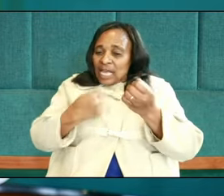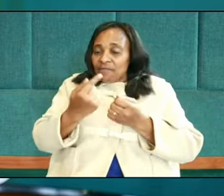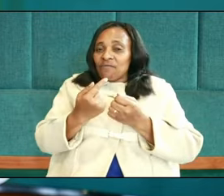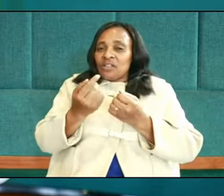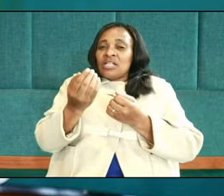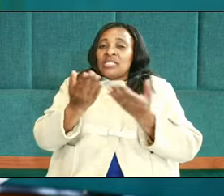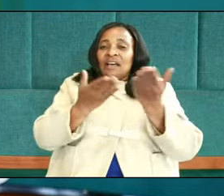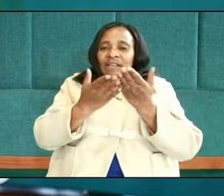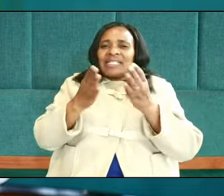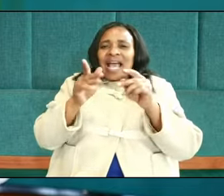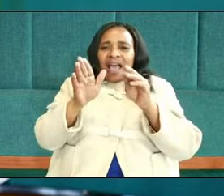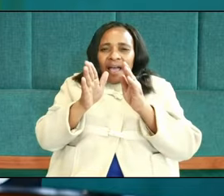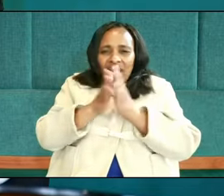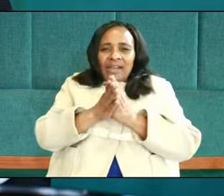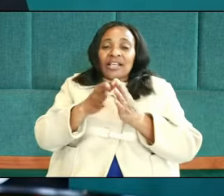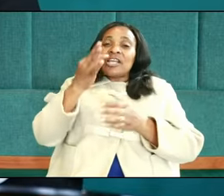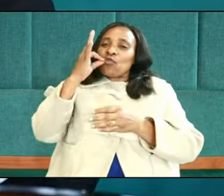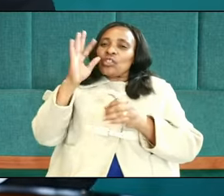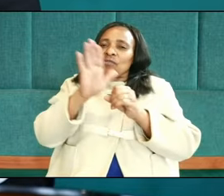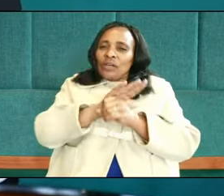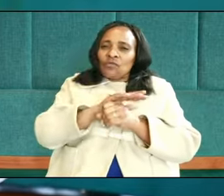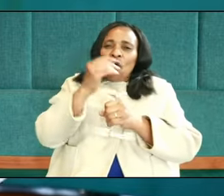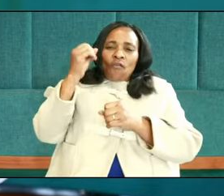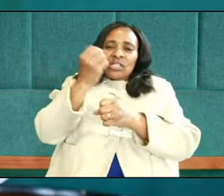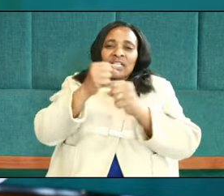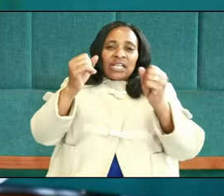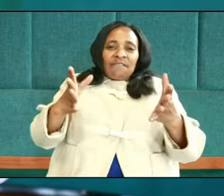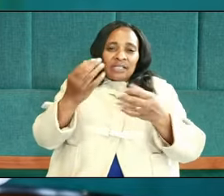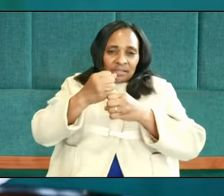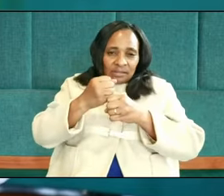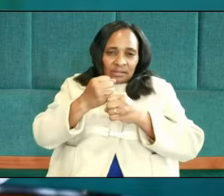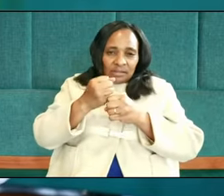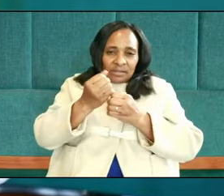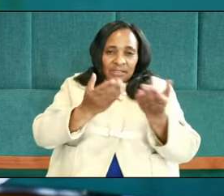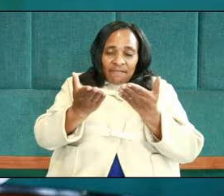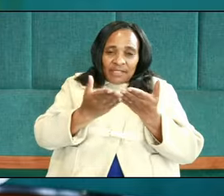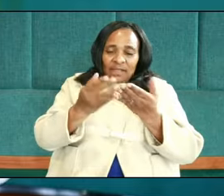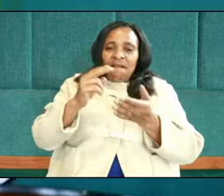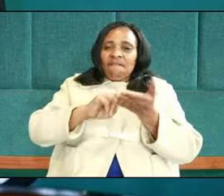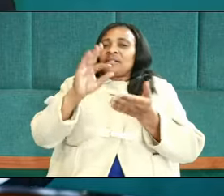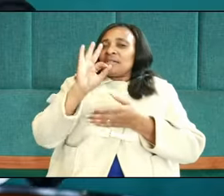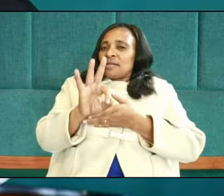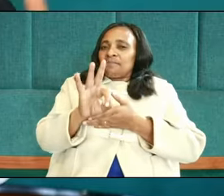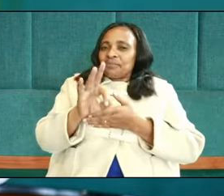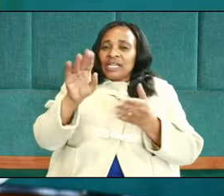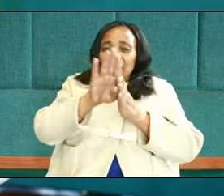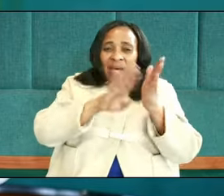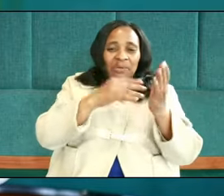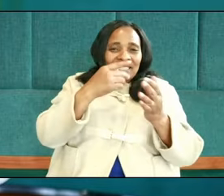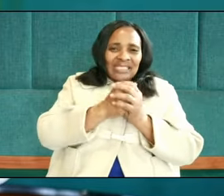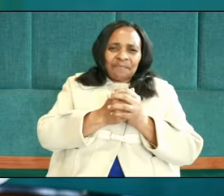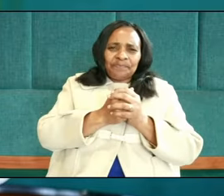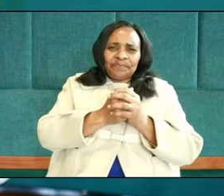fruitfulness of the Savior's salvation. Now look at the text with me. Verse number three. The Bible says, For they